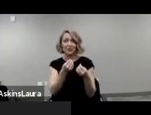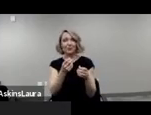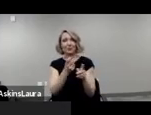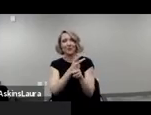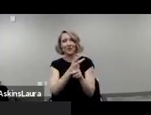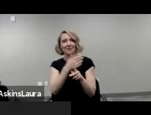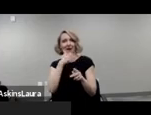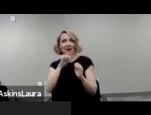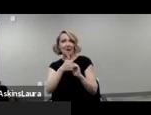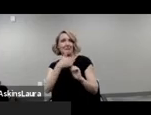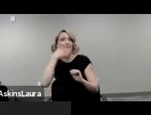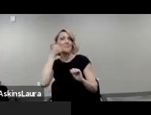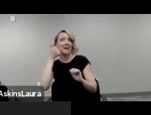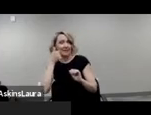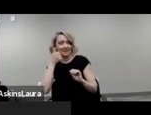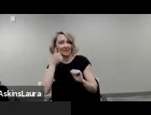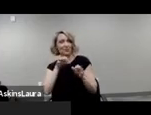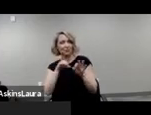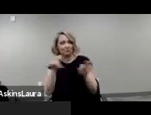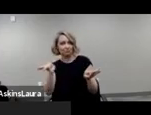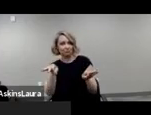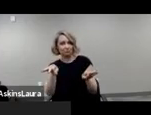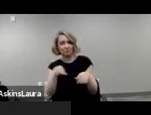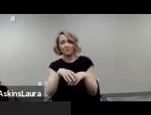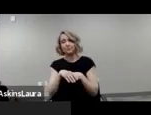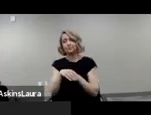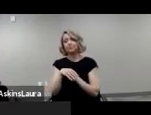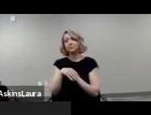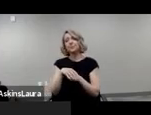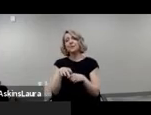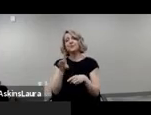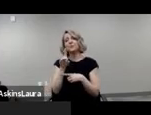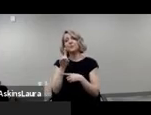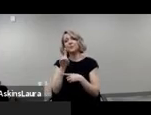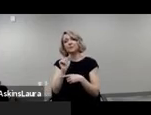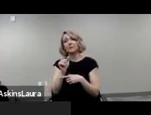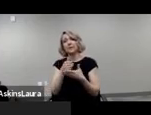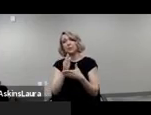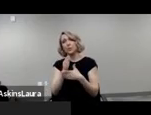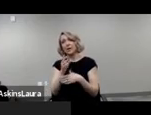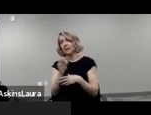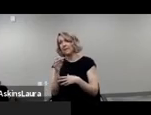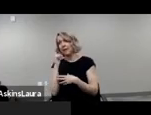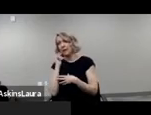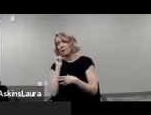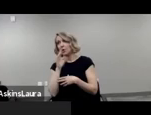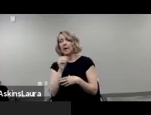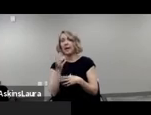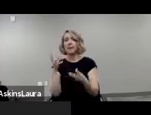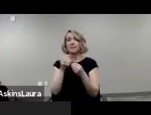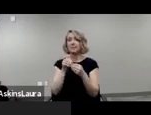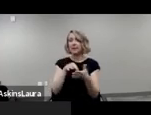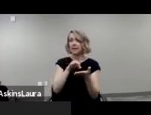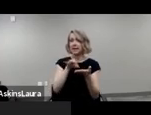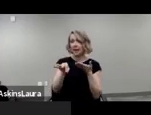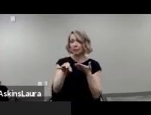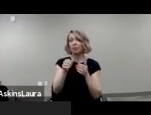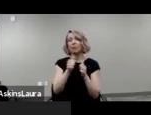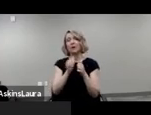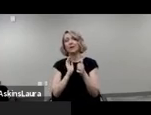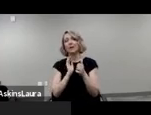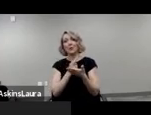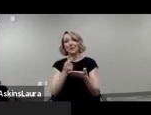fact, our partnership with Disability Rights California and Complete Count through our resources and join network